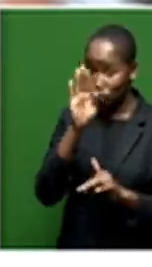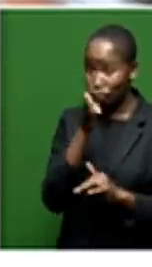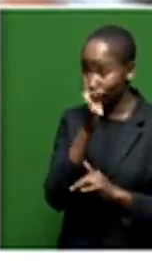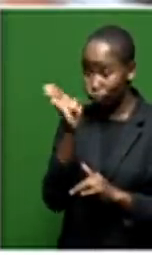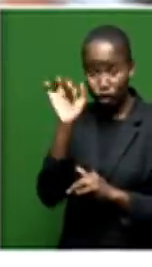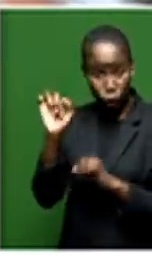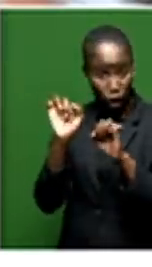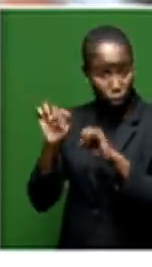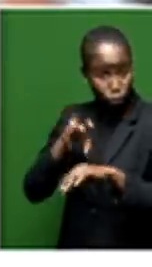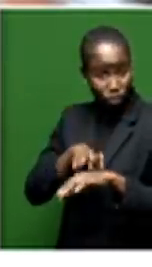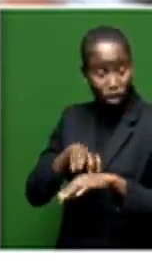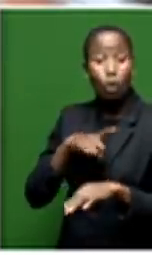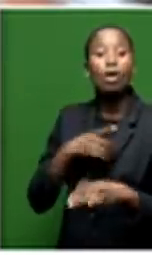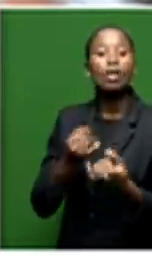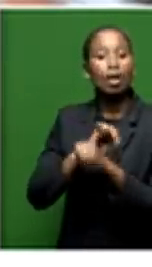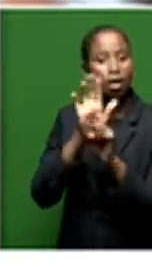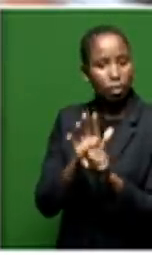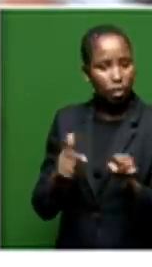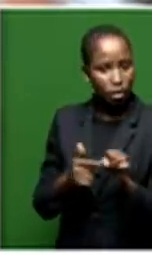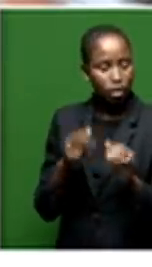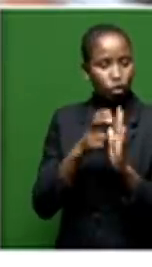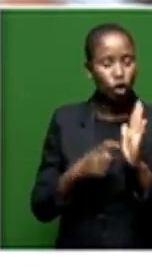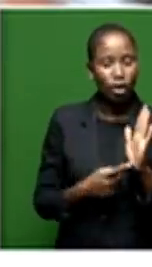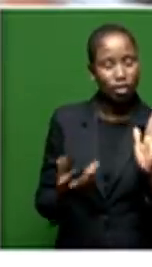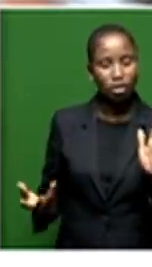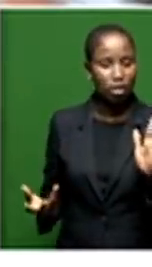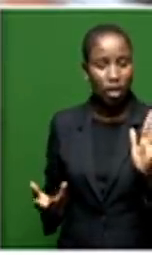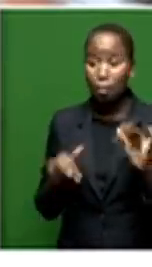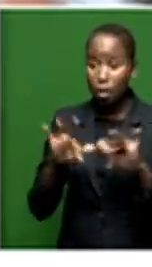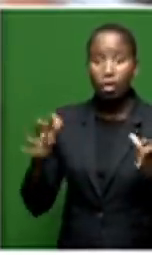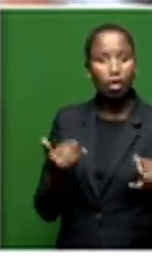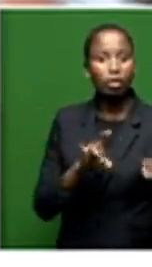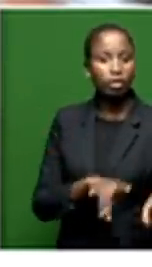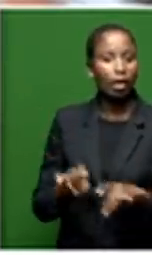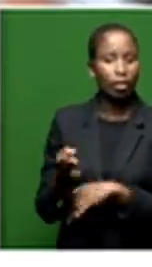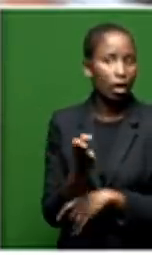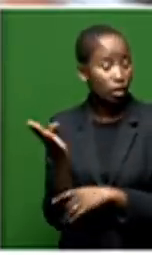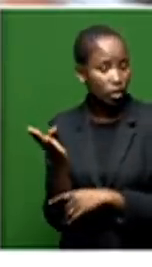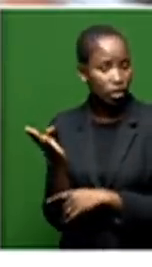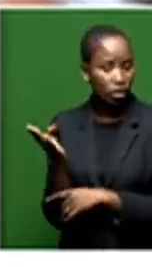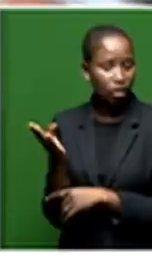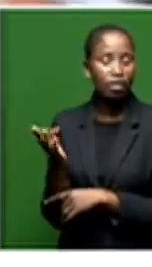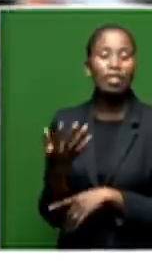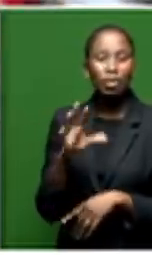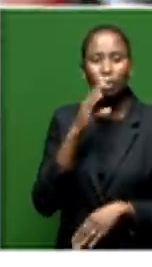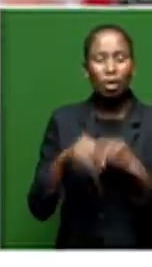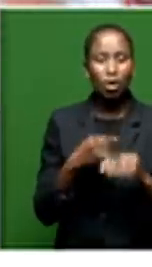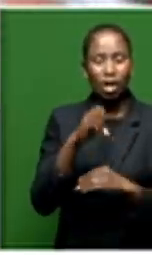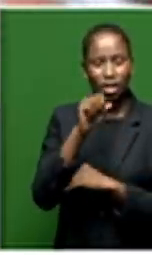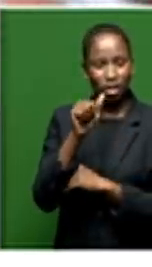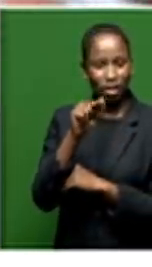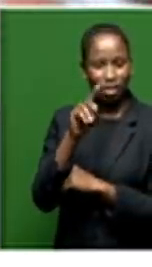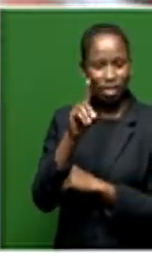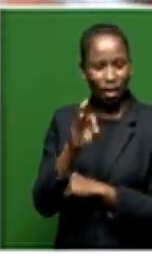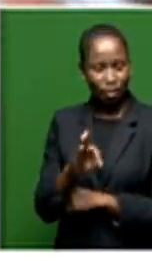under the COVID-19 regulations. And while we're talking about the deployment of the S.A.N.D.F.